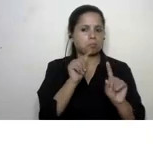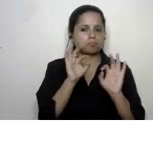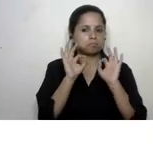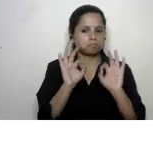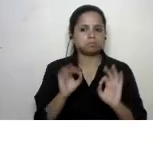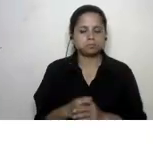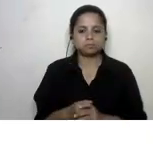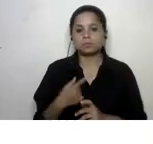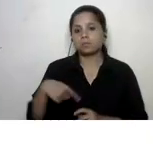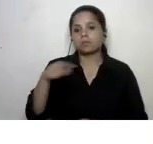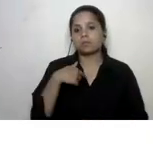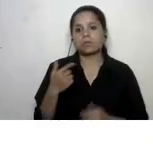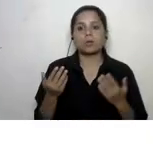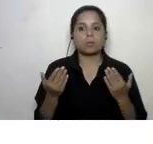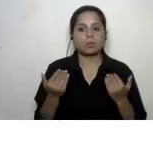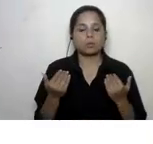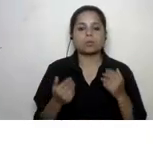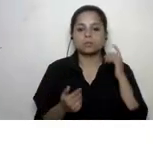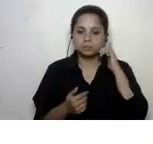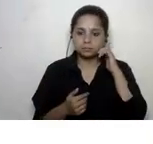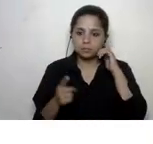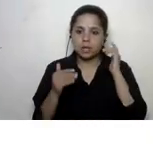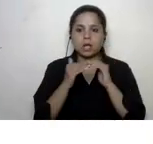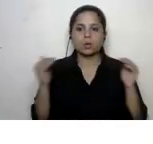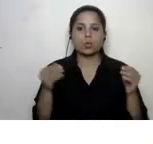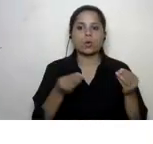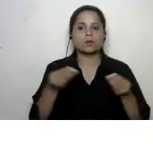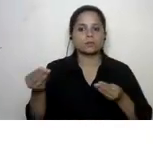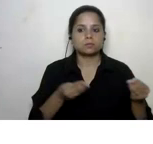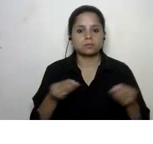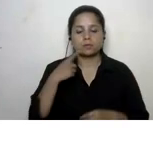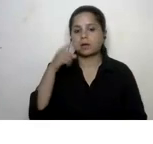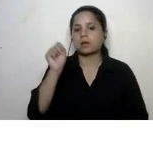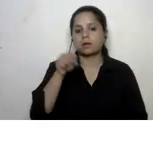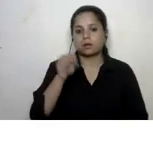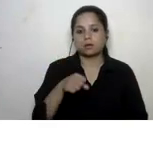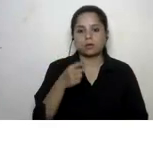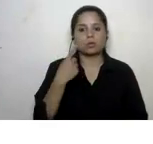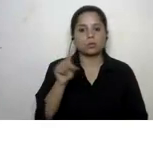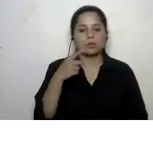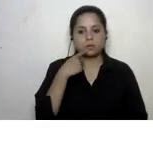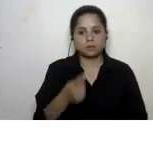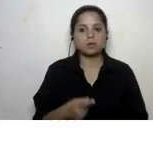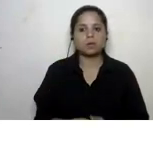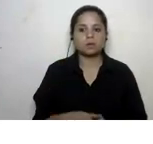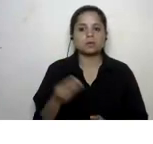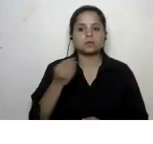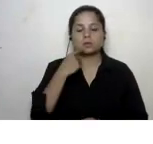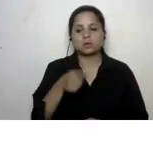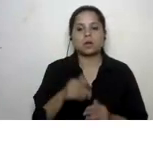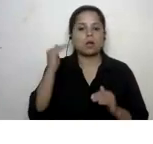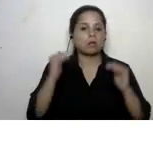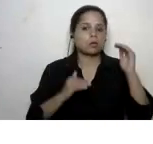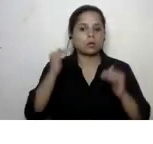we could have unequal distribution somebody okay very good somebody also mentioned unequal